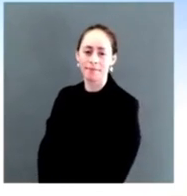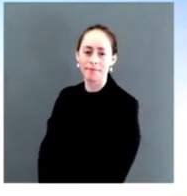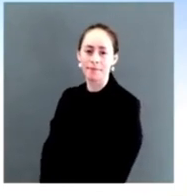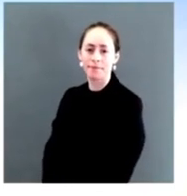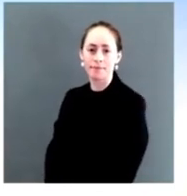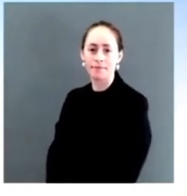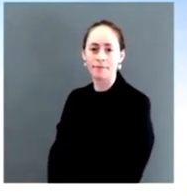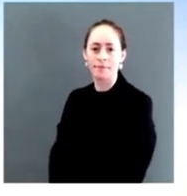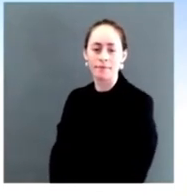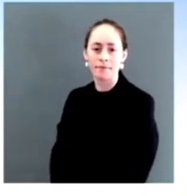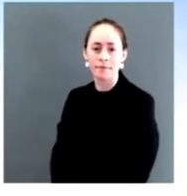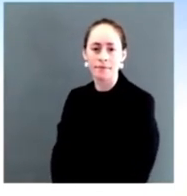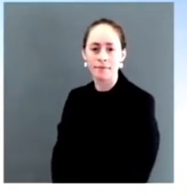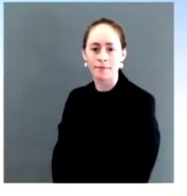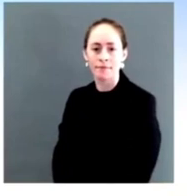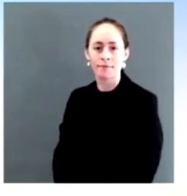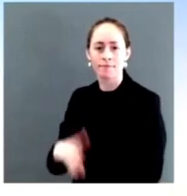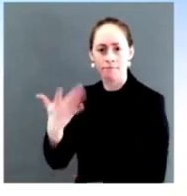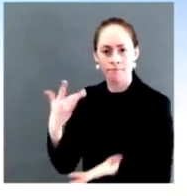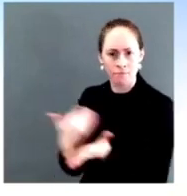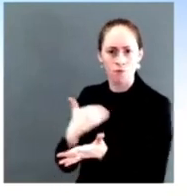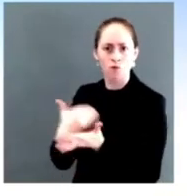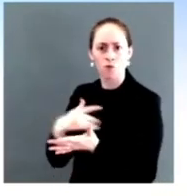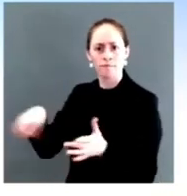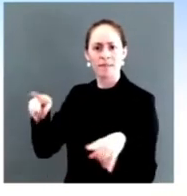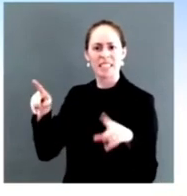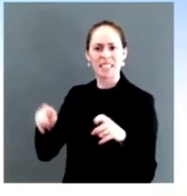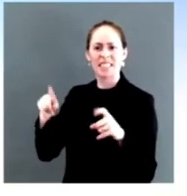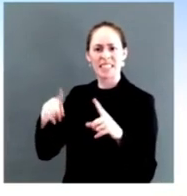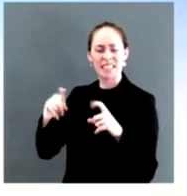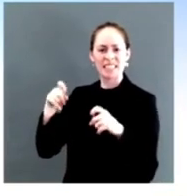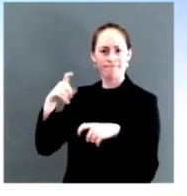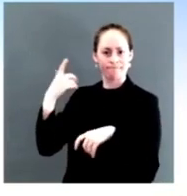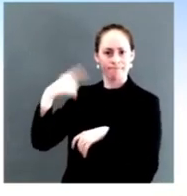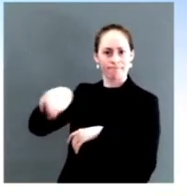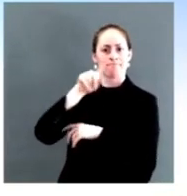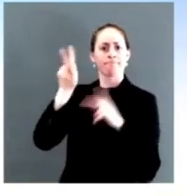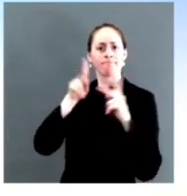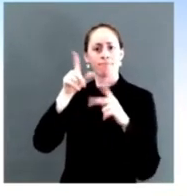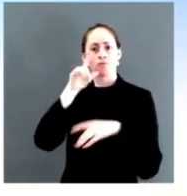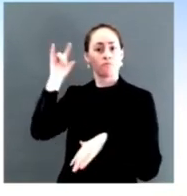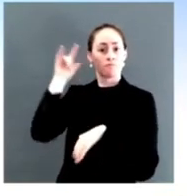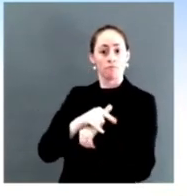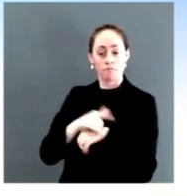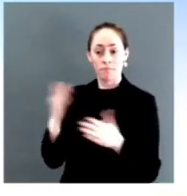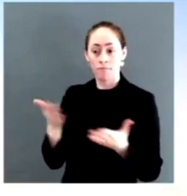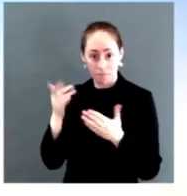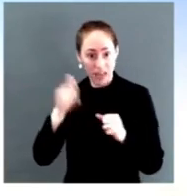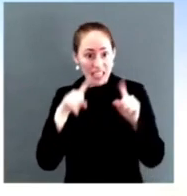country, does that include everybody? The answer is yes, because you know that the new